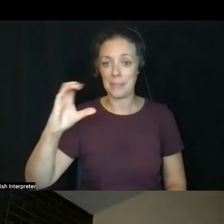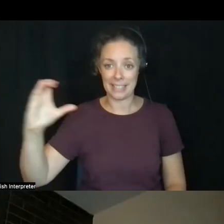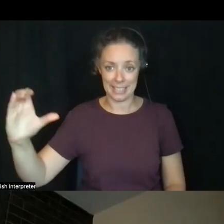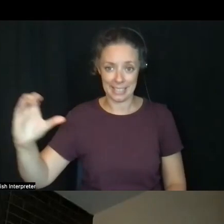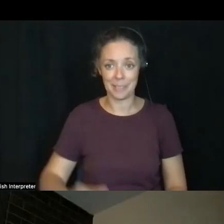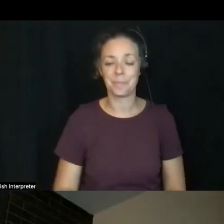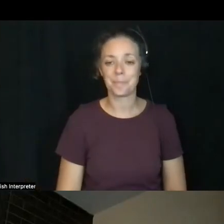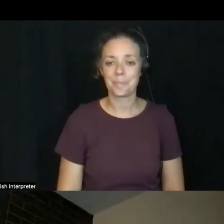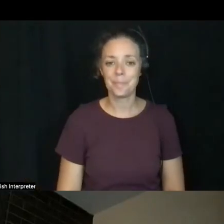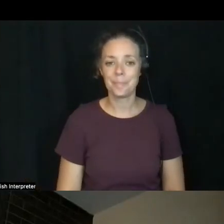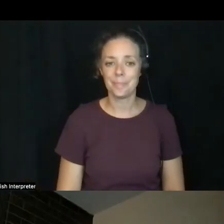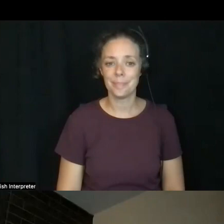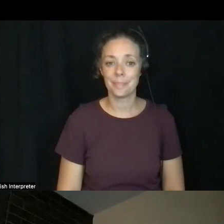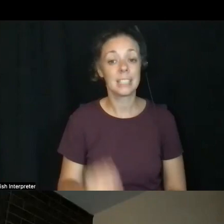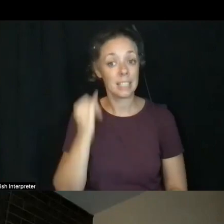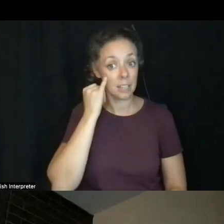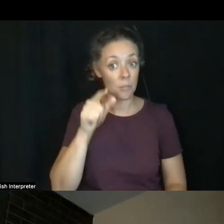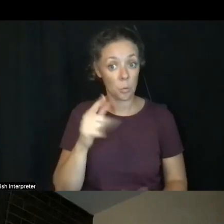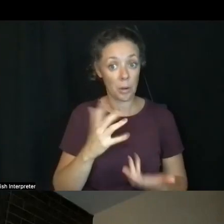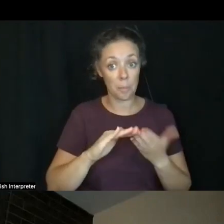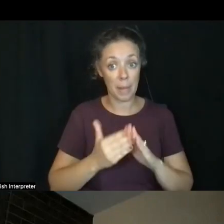If you'd like to become a sponsor,